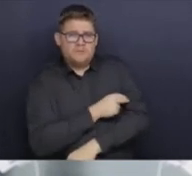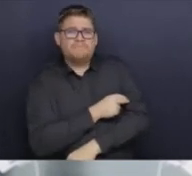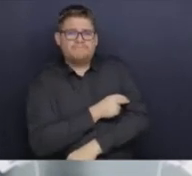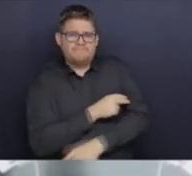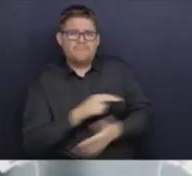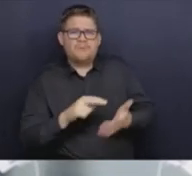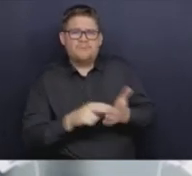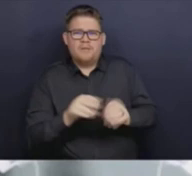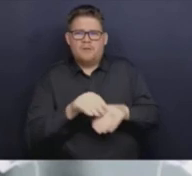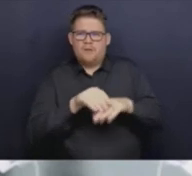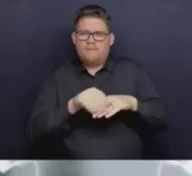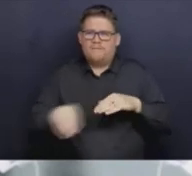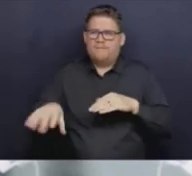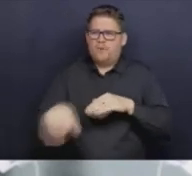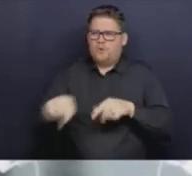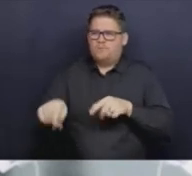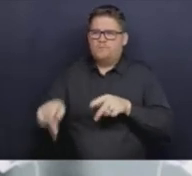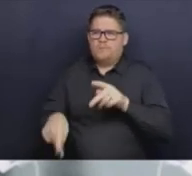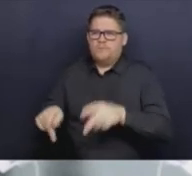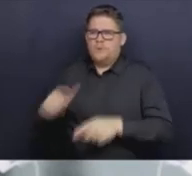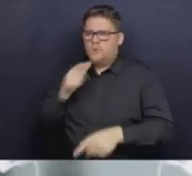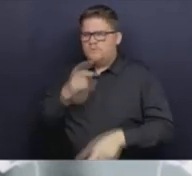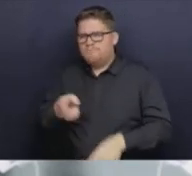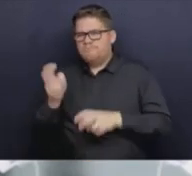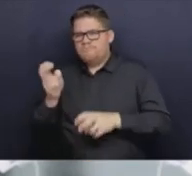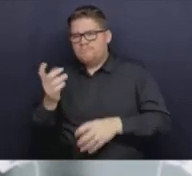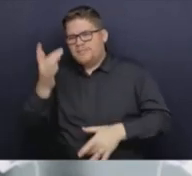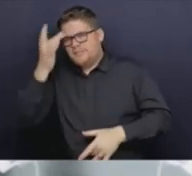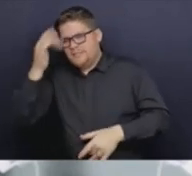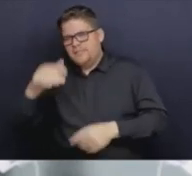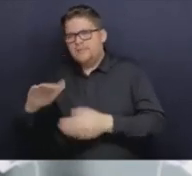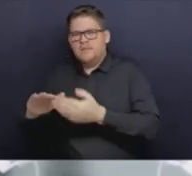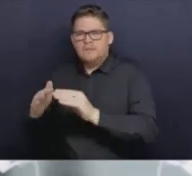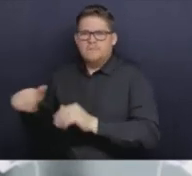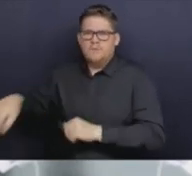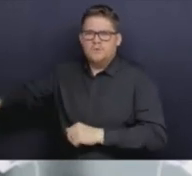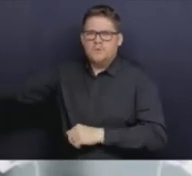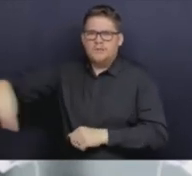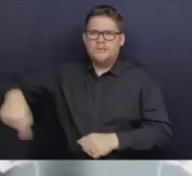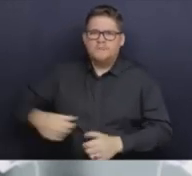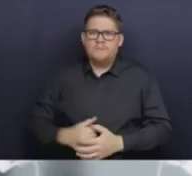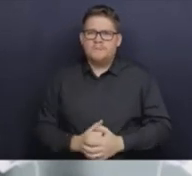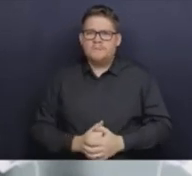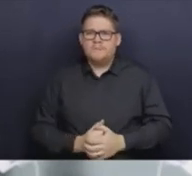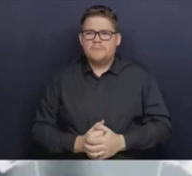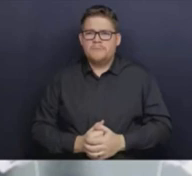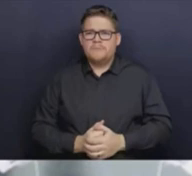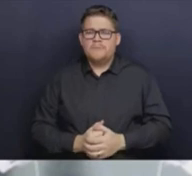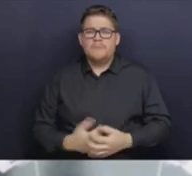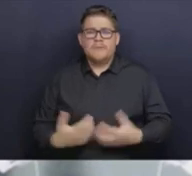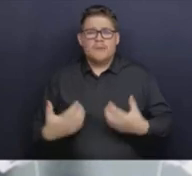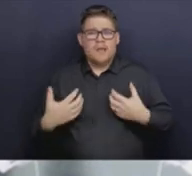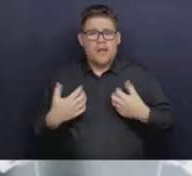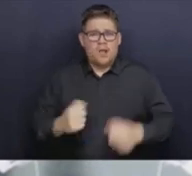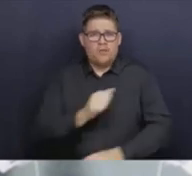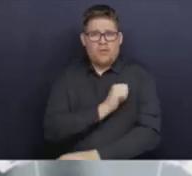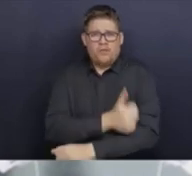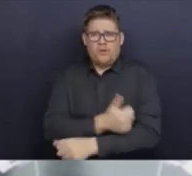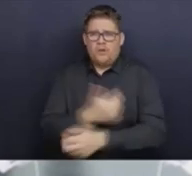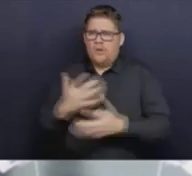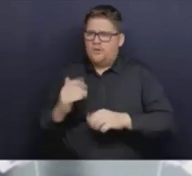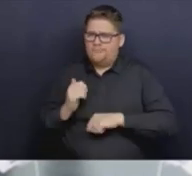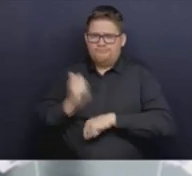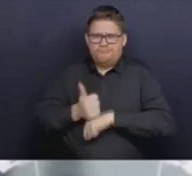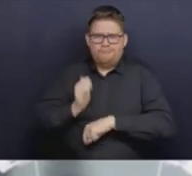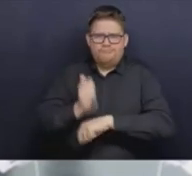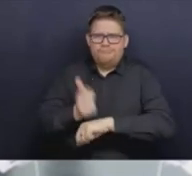in the community. The health authorities have already set up we're already set up to launch into actions that will best need